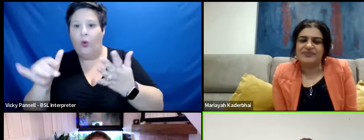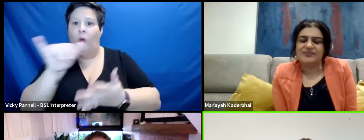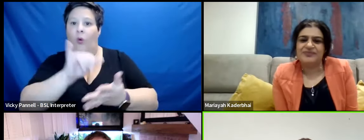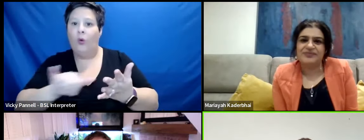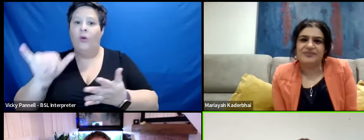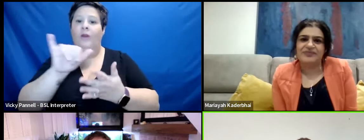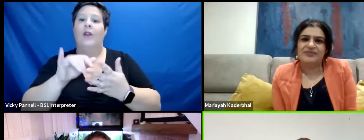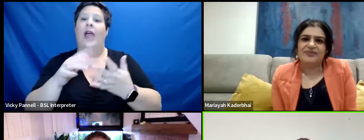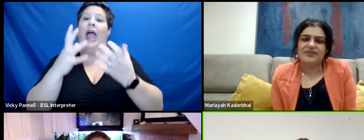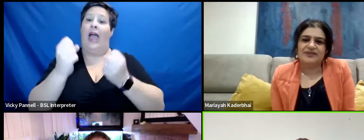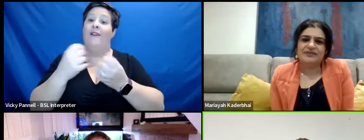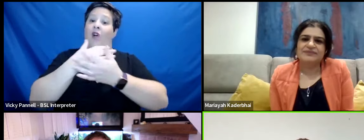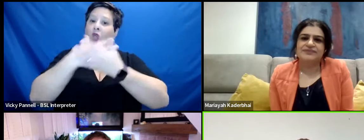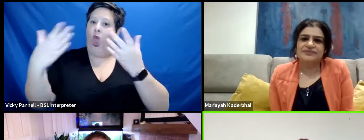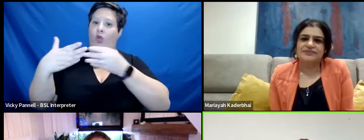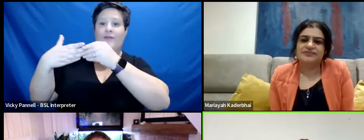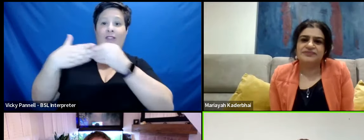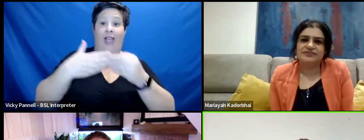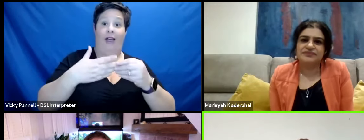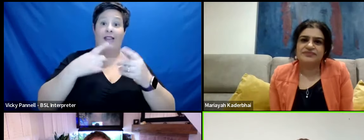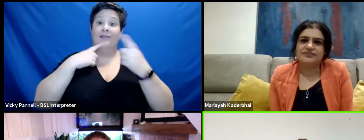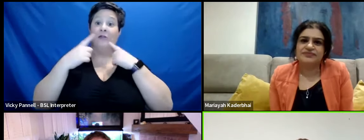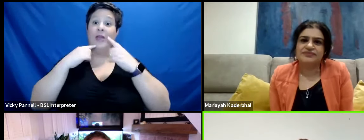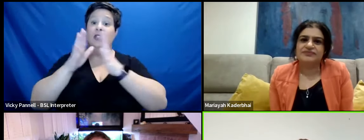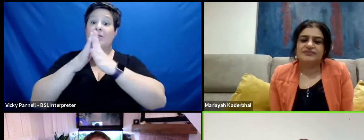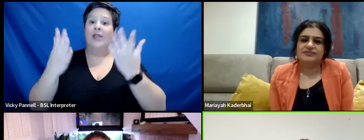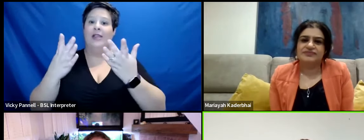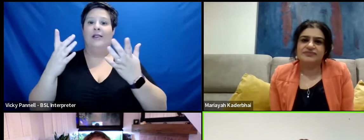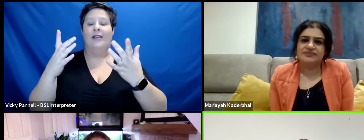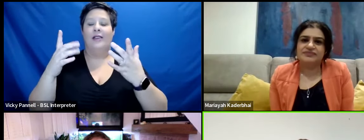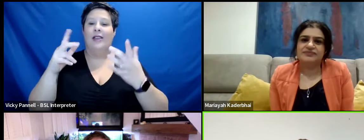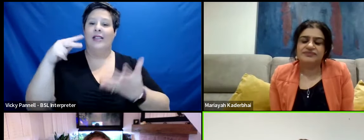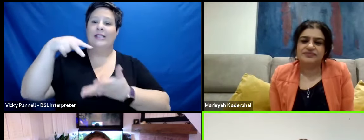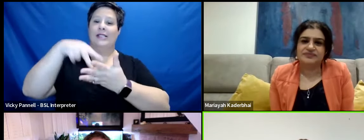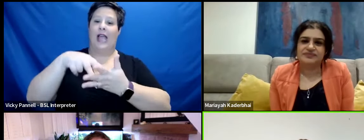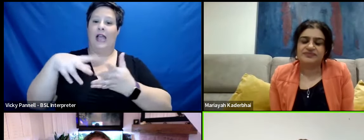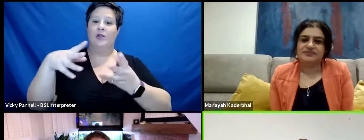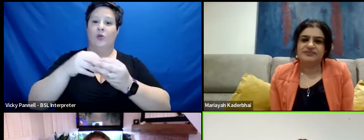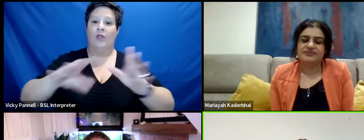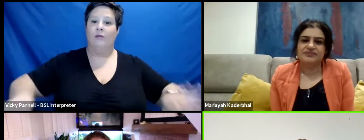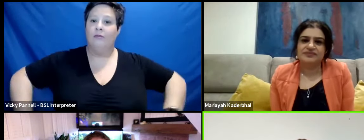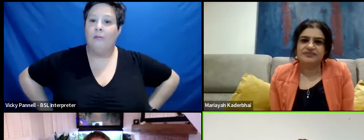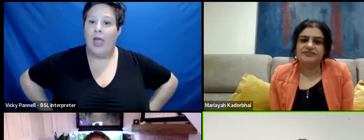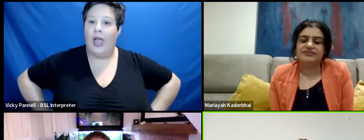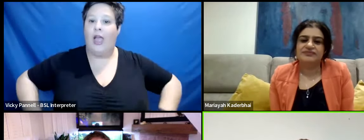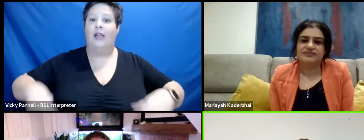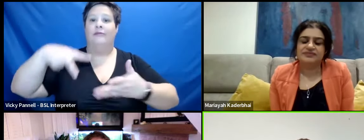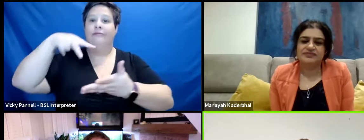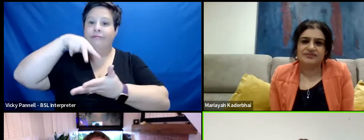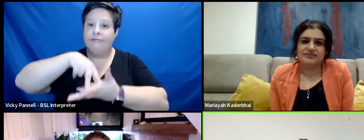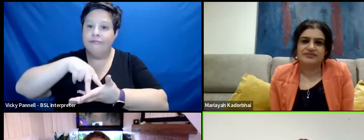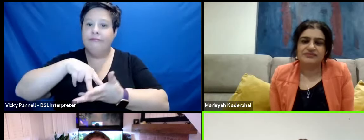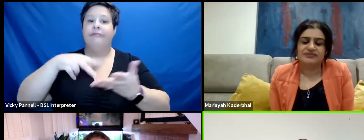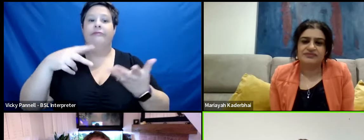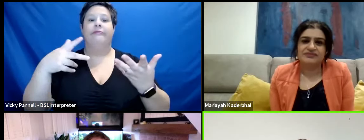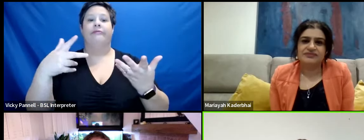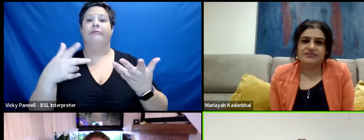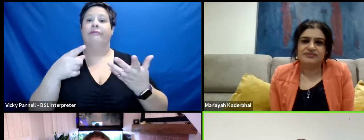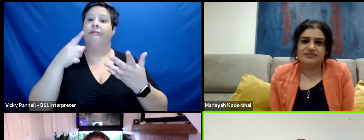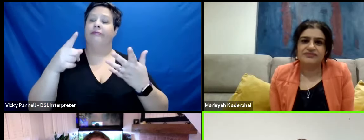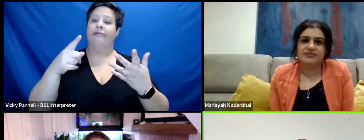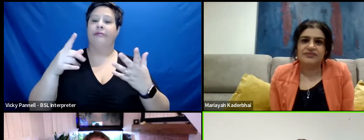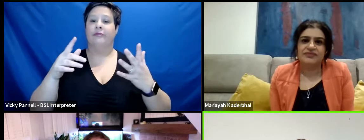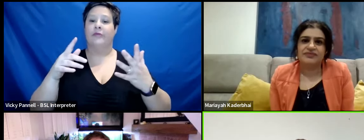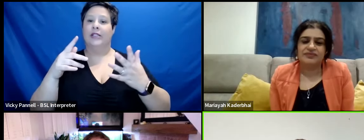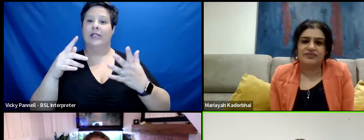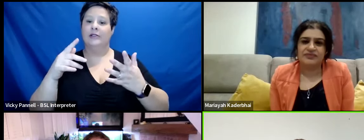There's a lot of guide in the book. You know, he stands with his hands held behind his back, spraddle-legged. His sort of poise,